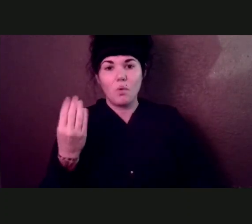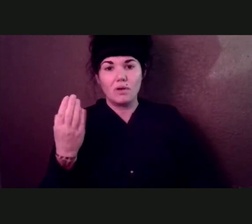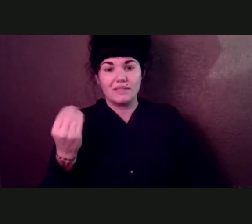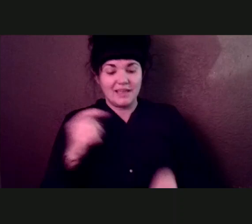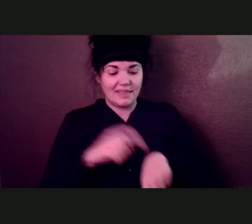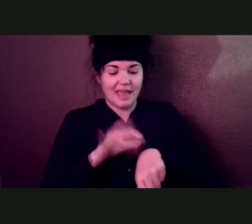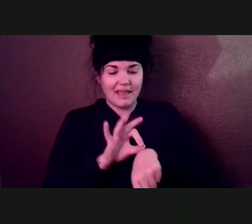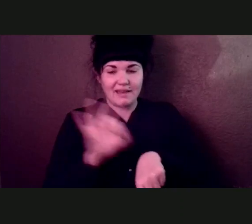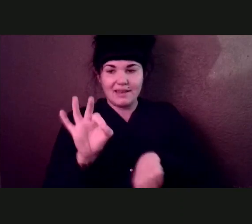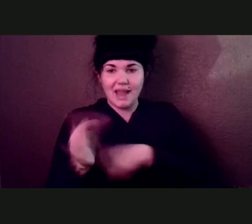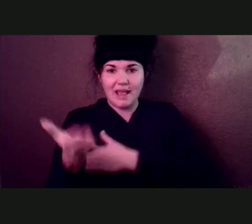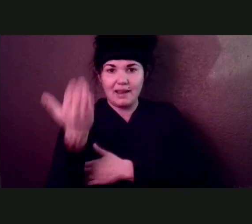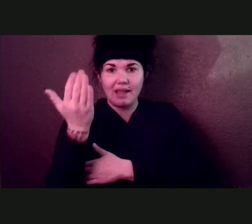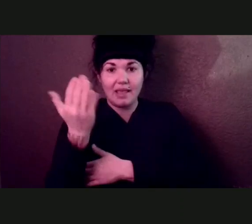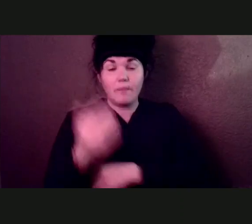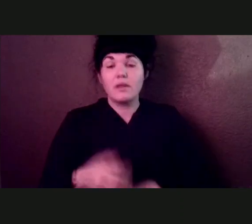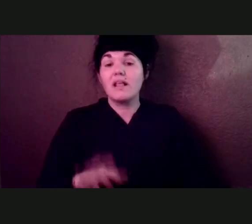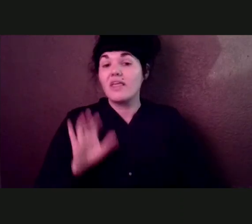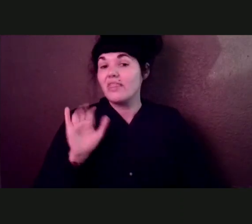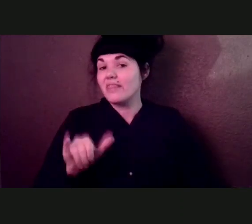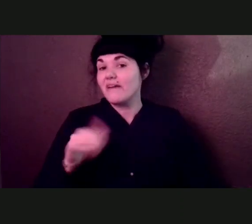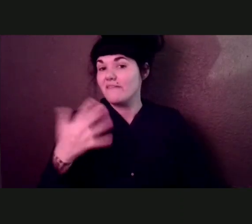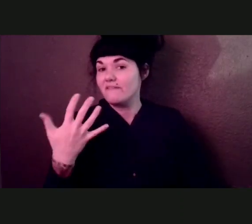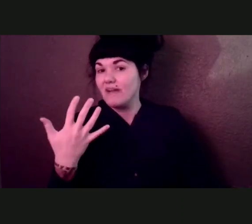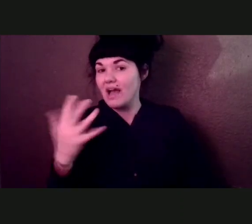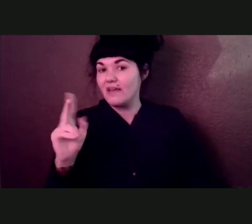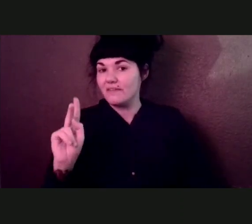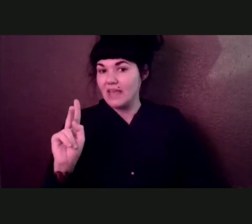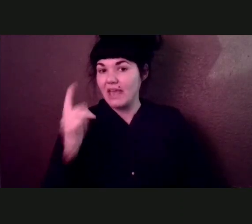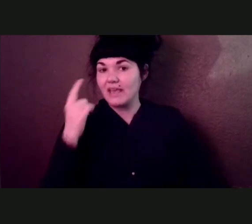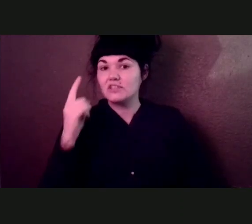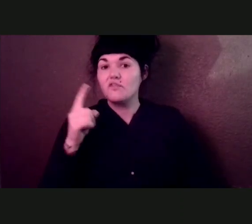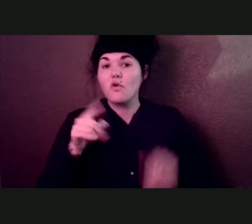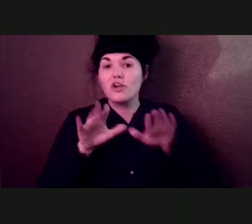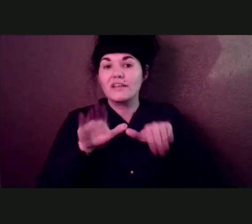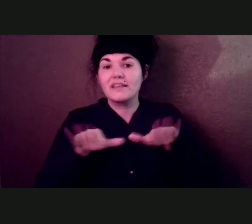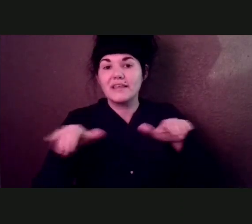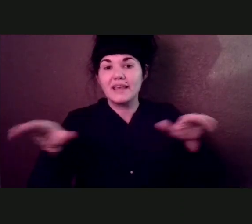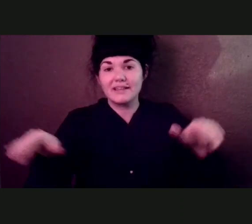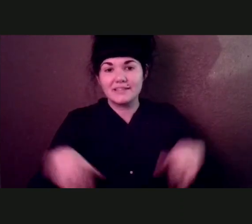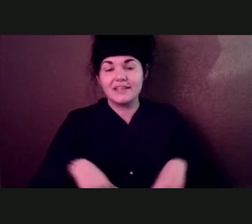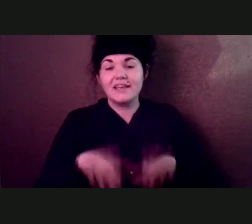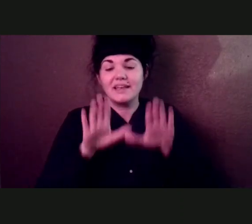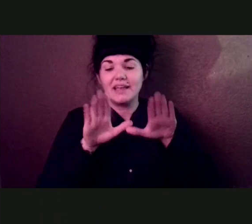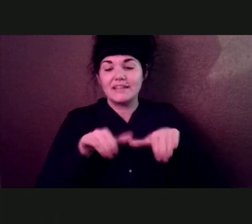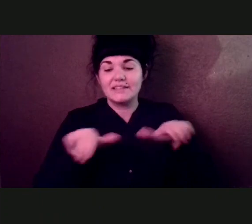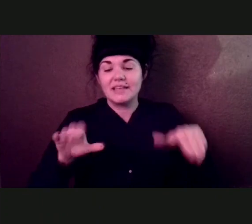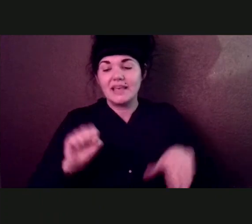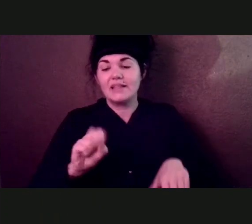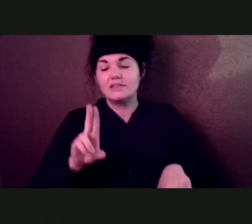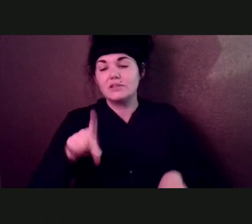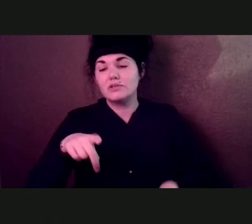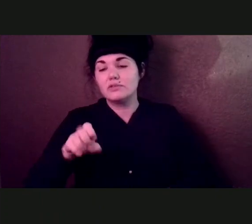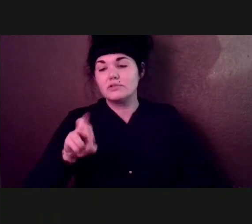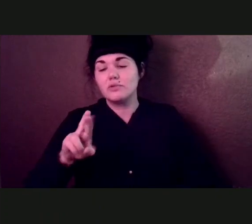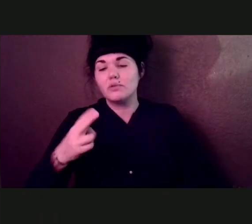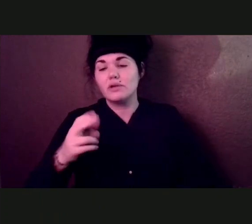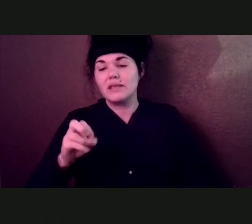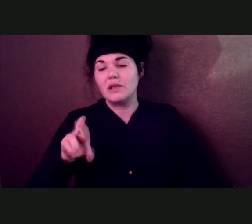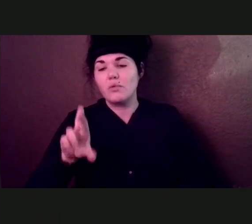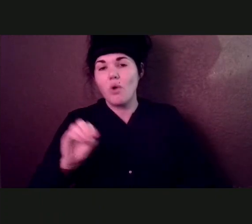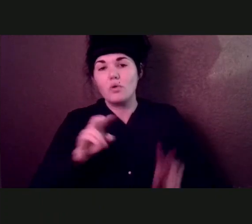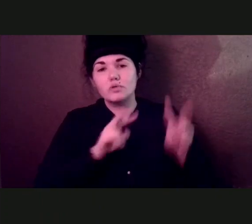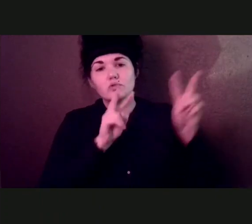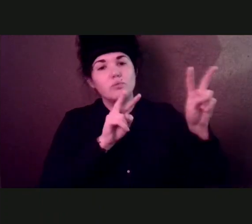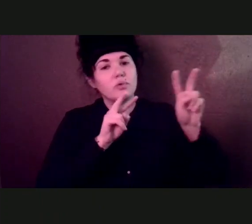this 5k is for kids. It's the kids superhero run walk. And so I think a